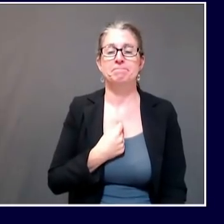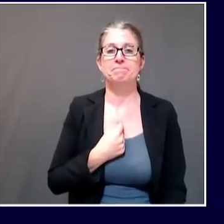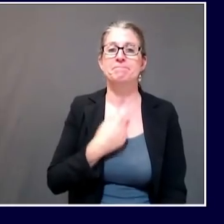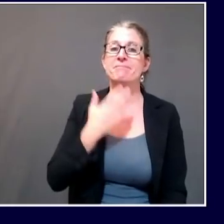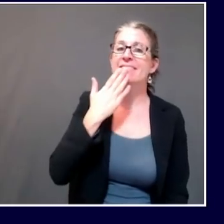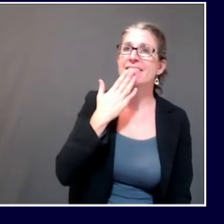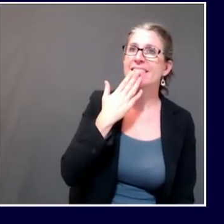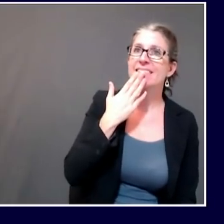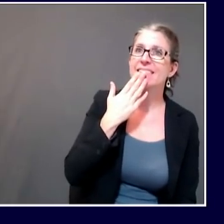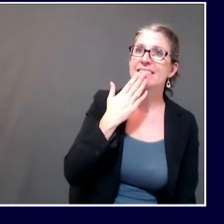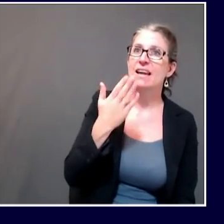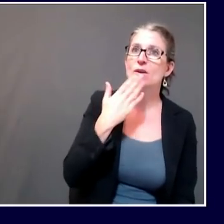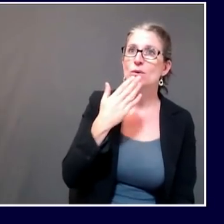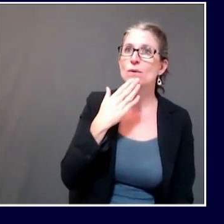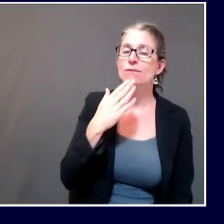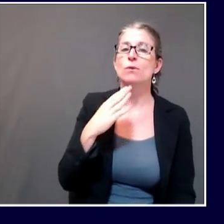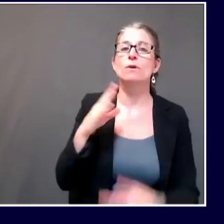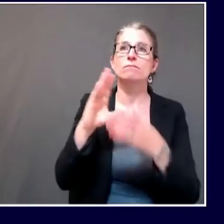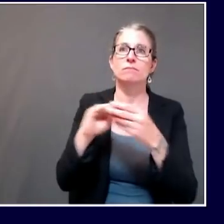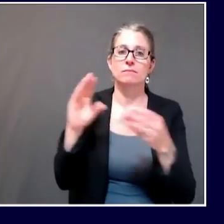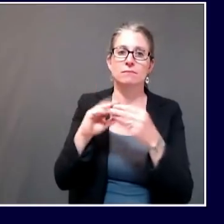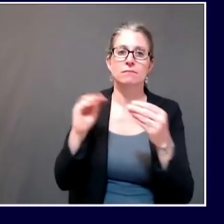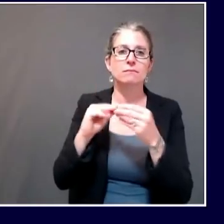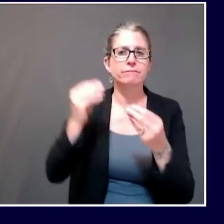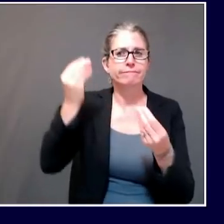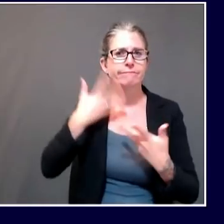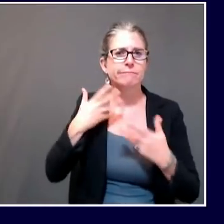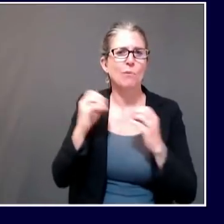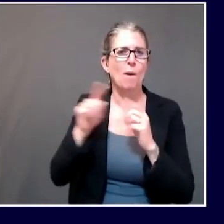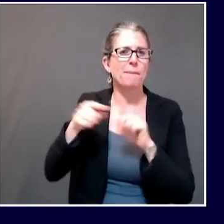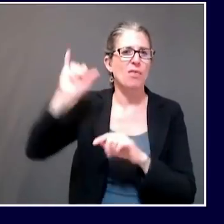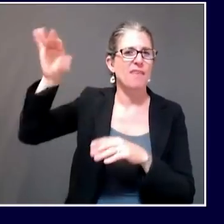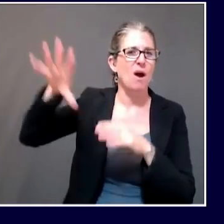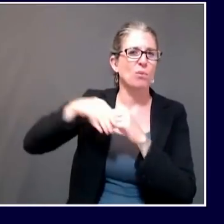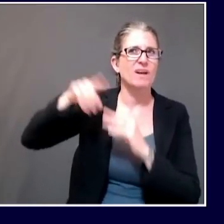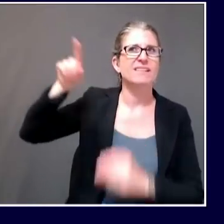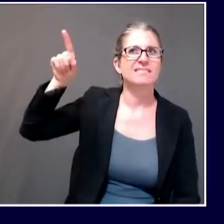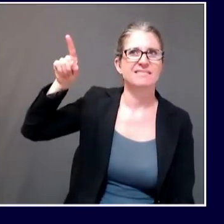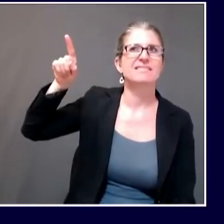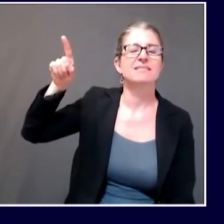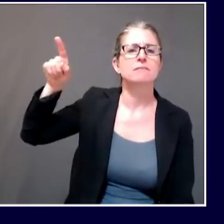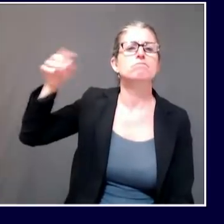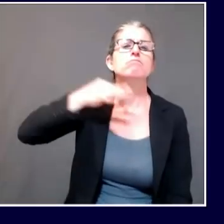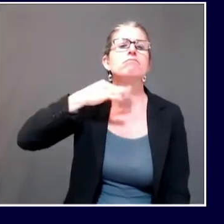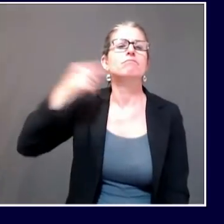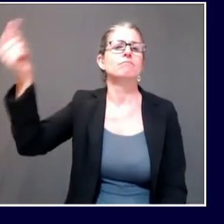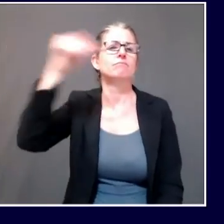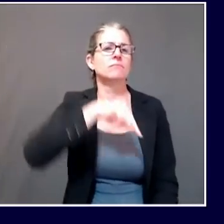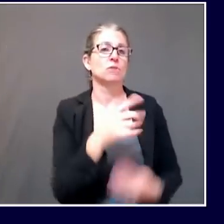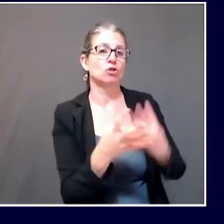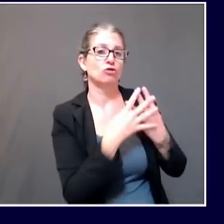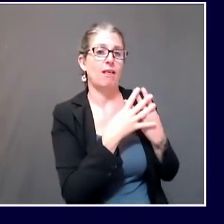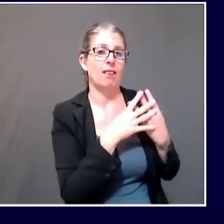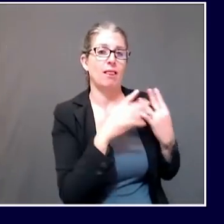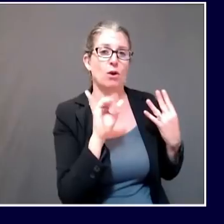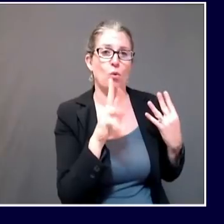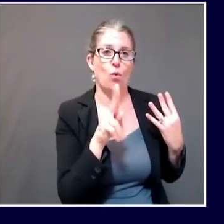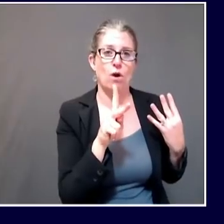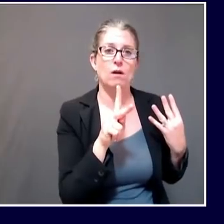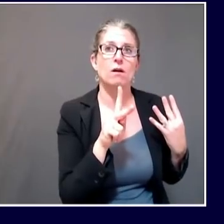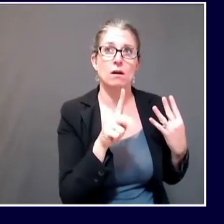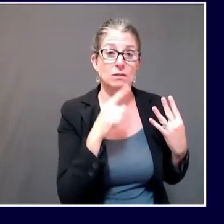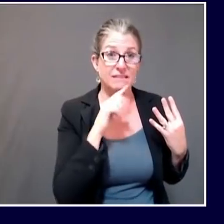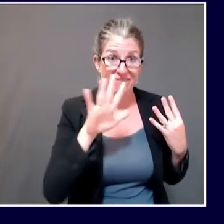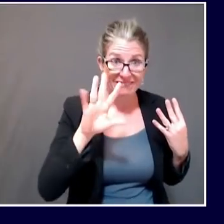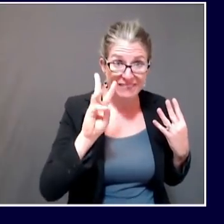about the York County Jail. So the total there is now 66. So with that large of an outbreak, has it been mandatory